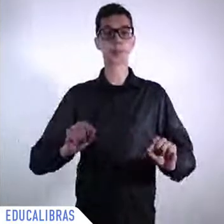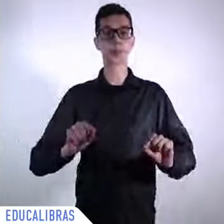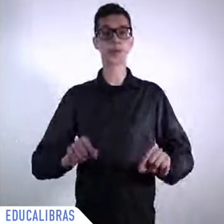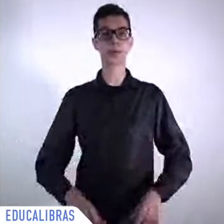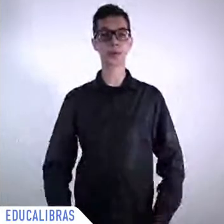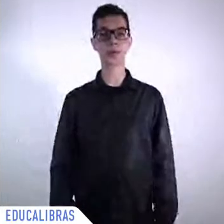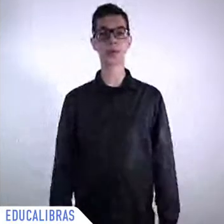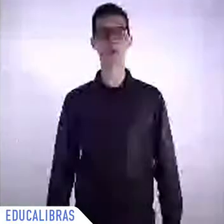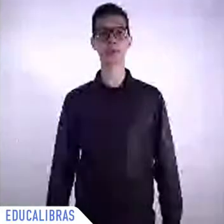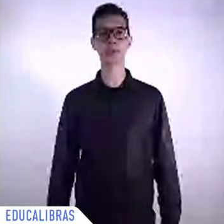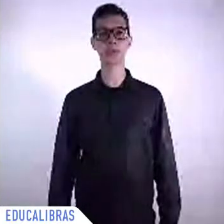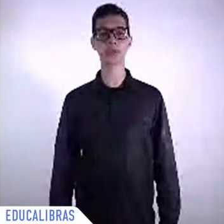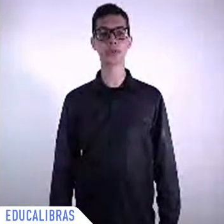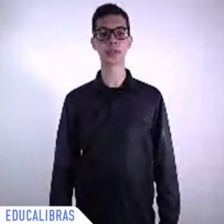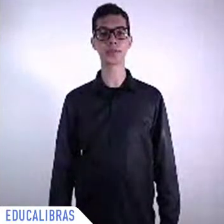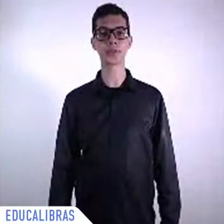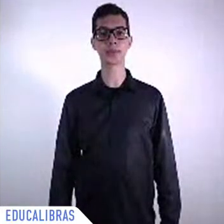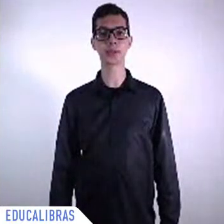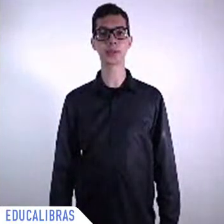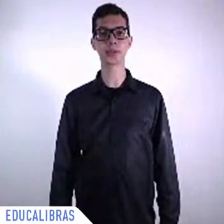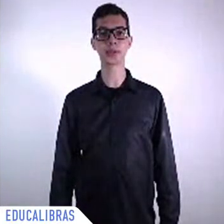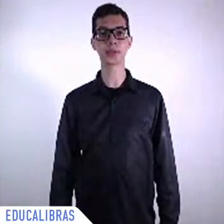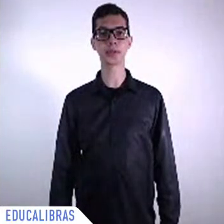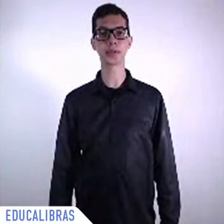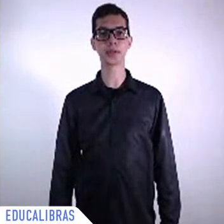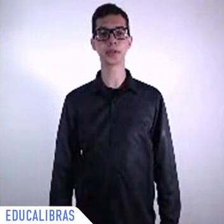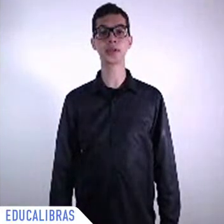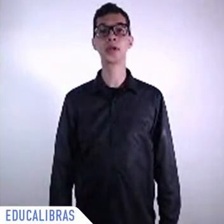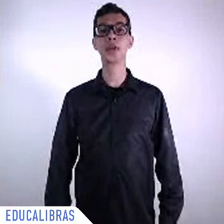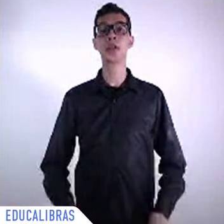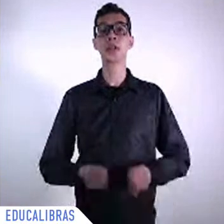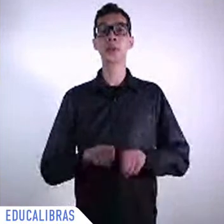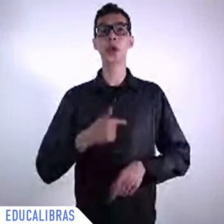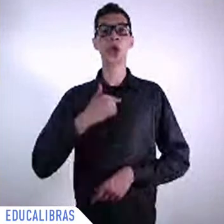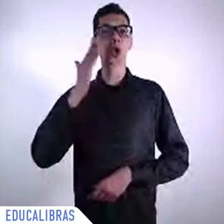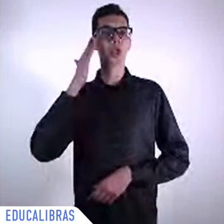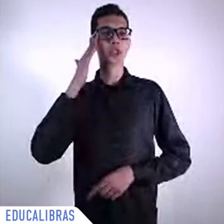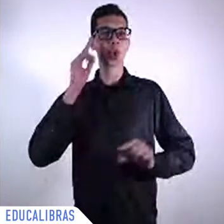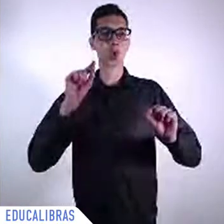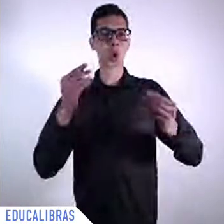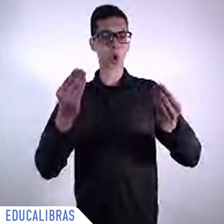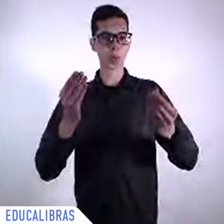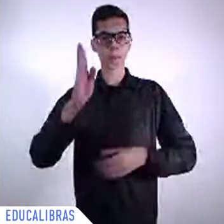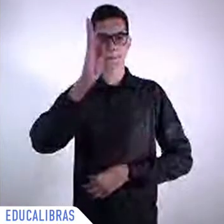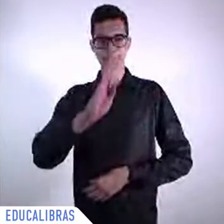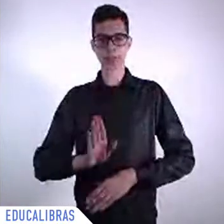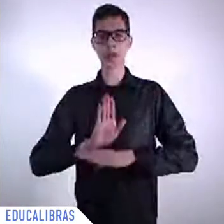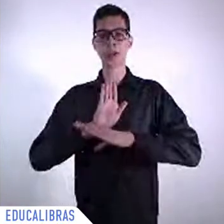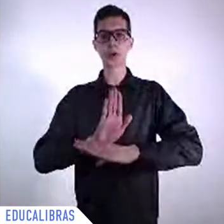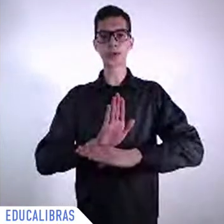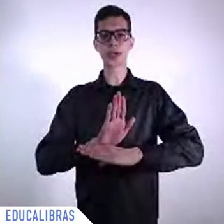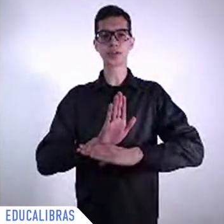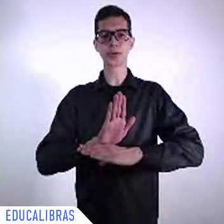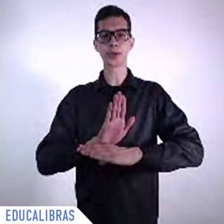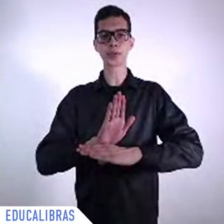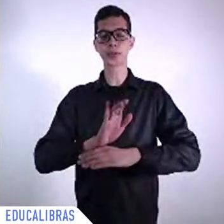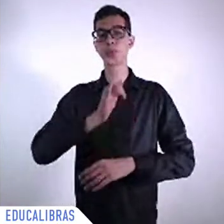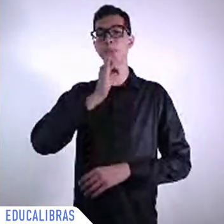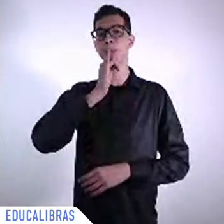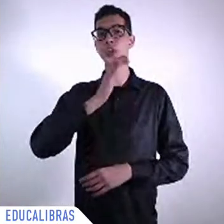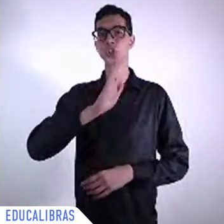Brazil helped Haiti overcome these difficulties. But I would say on a wider